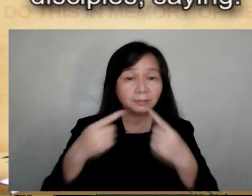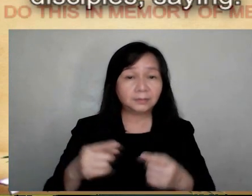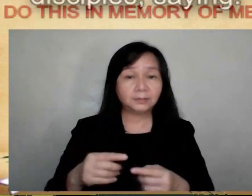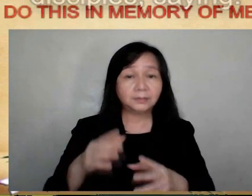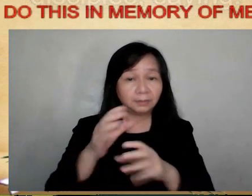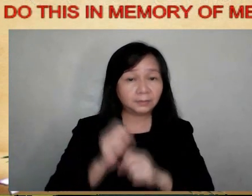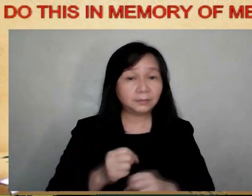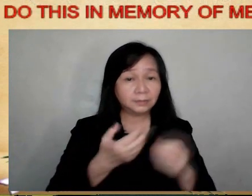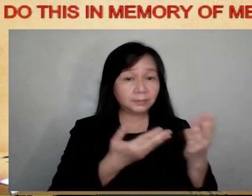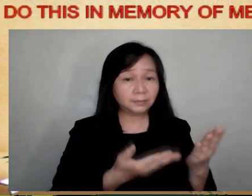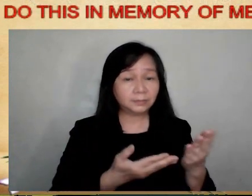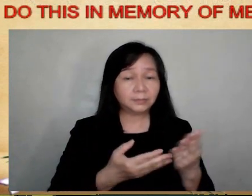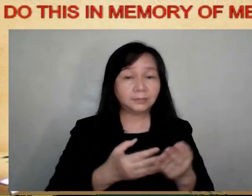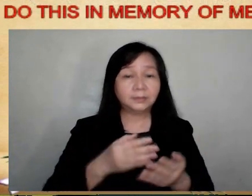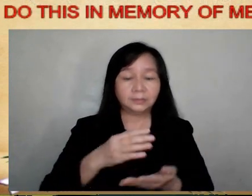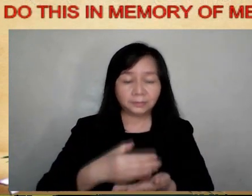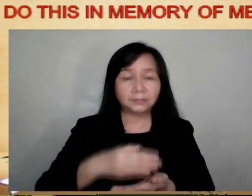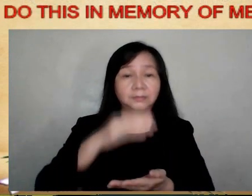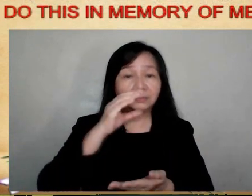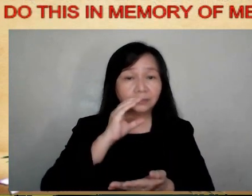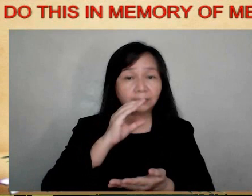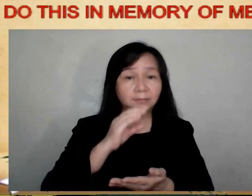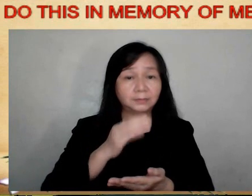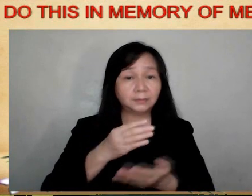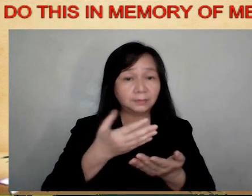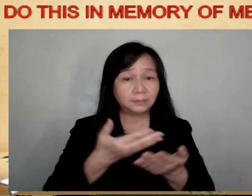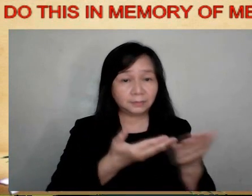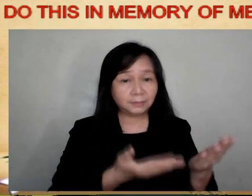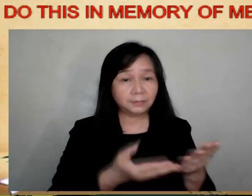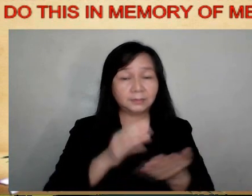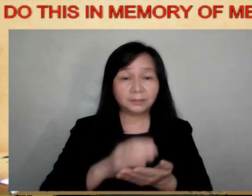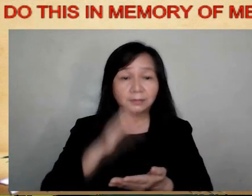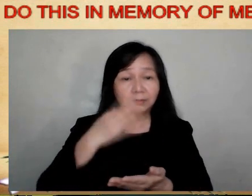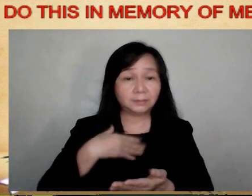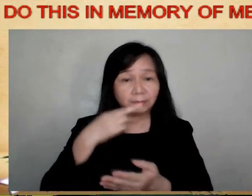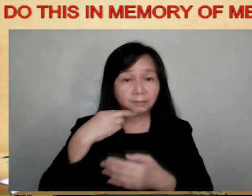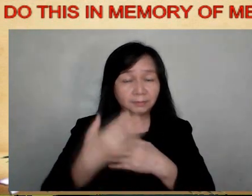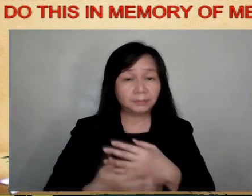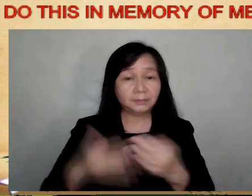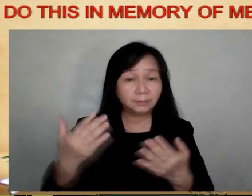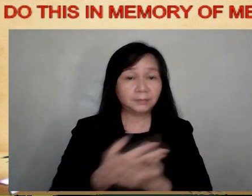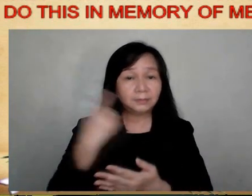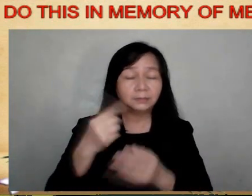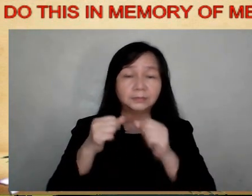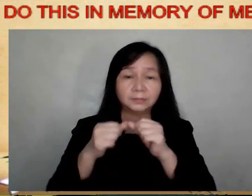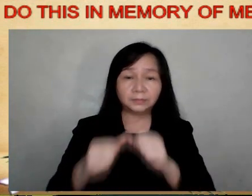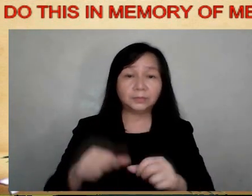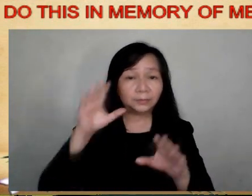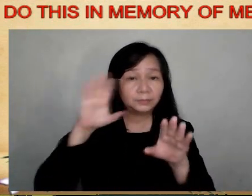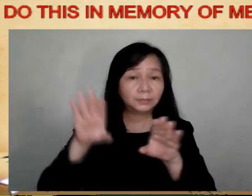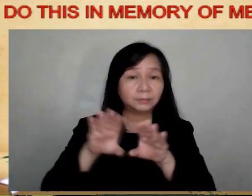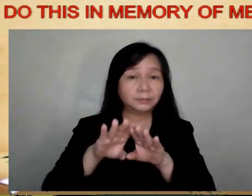Take this, all of you, and drink from it, for this is the chalice of My blood, the blood of the new and eternal